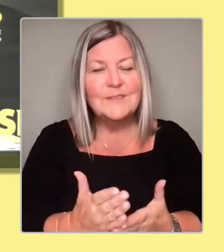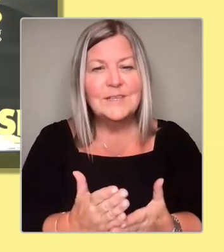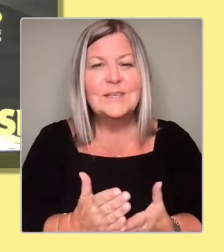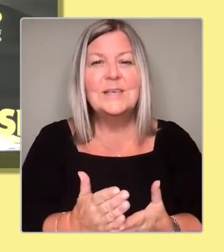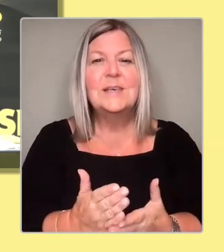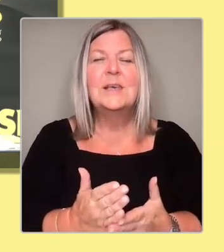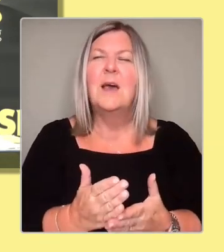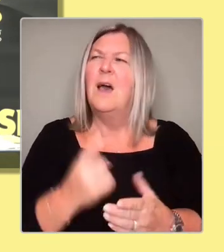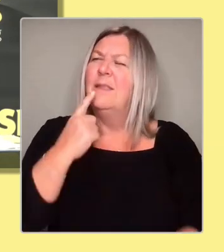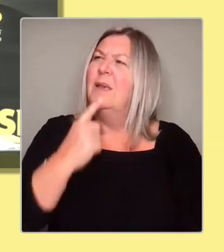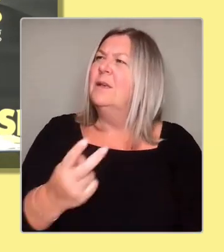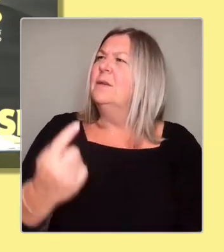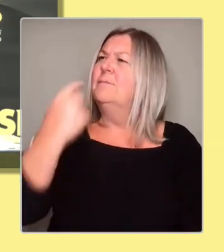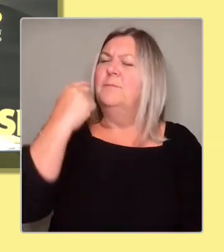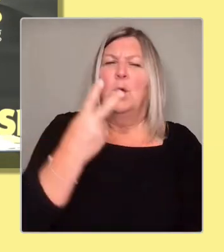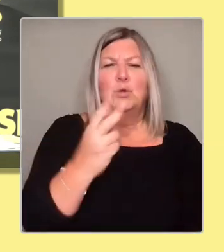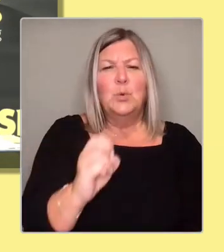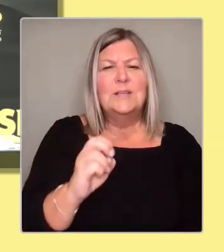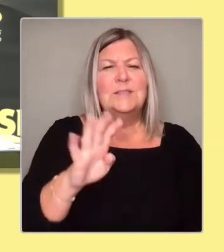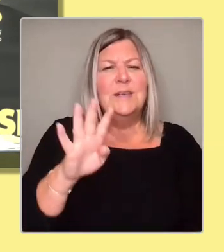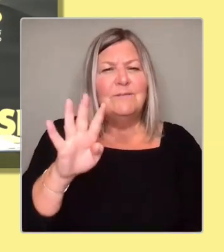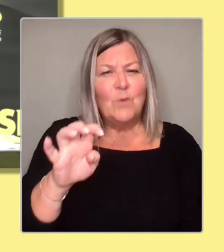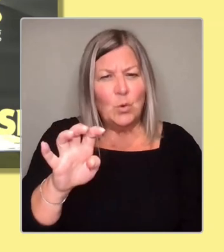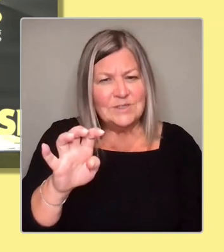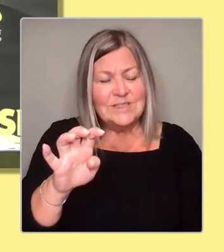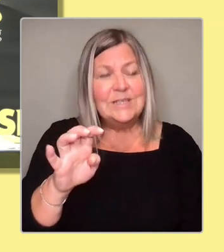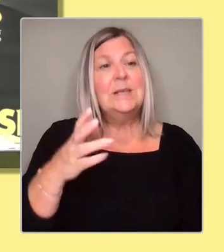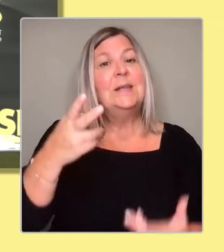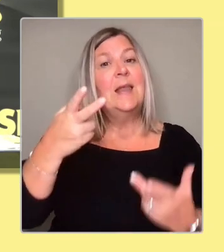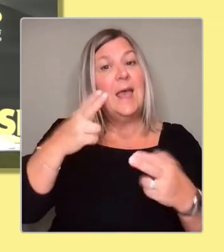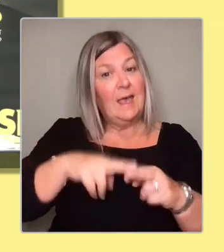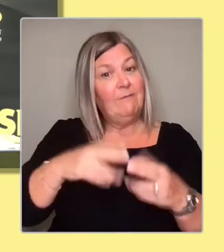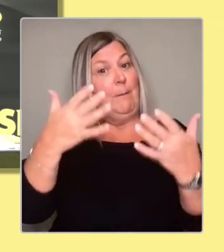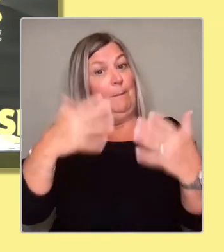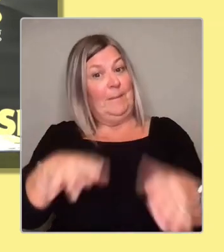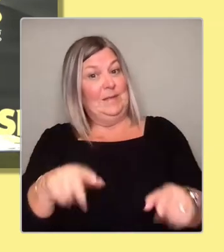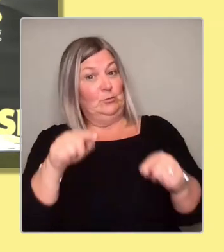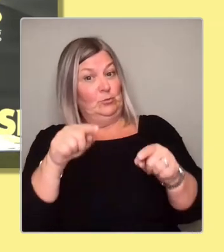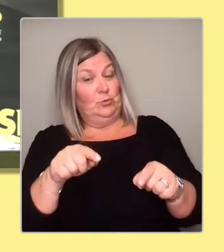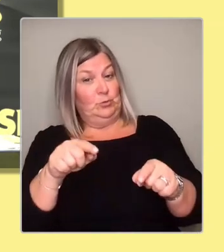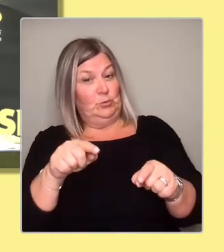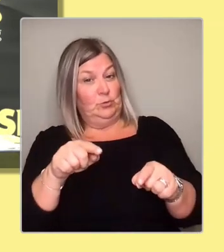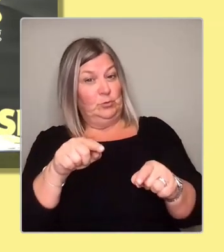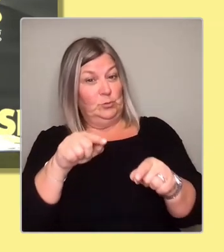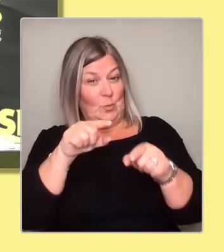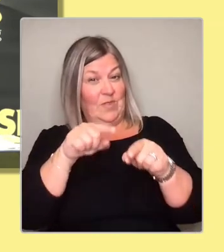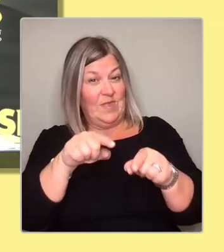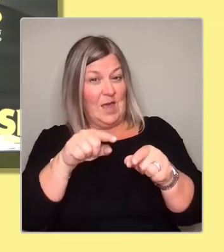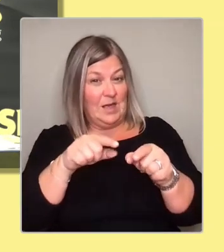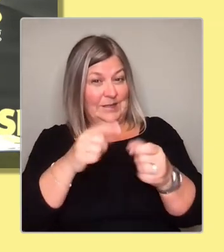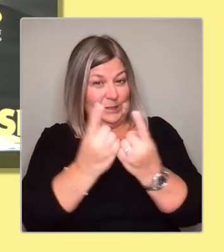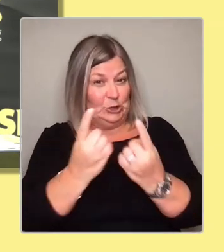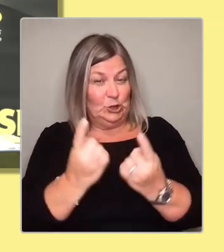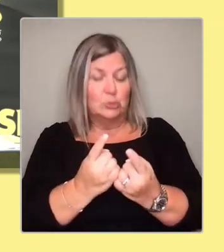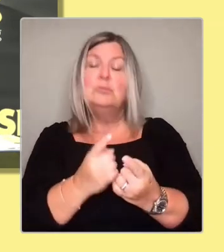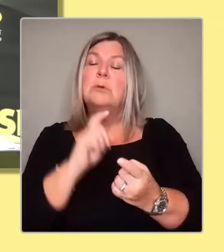that I if I had have been there, I would have voted very happily for equal marriage.